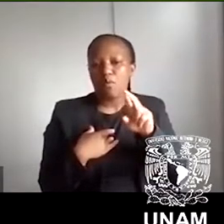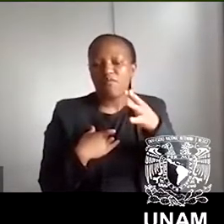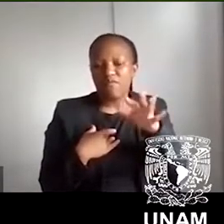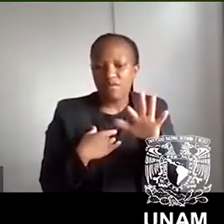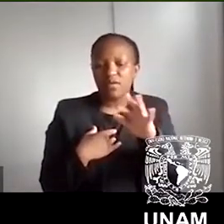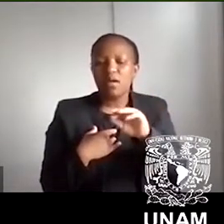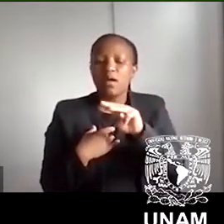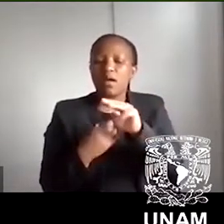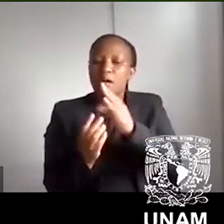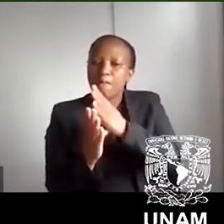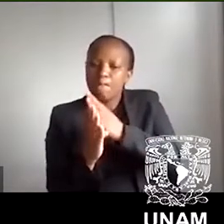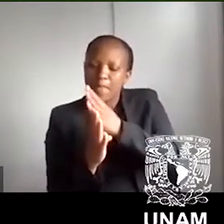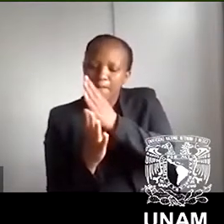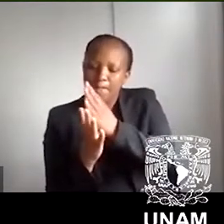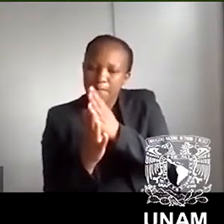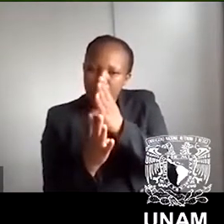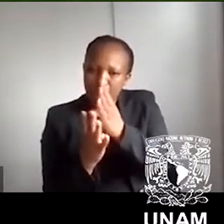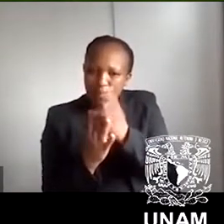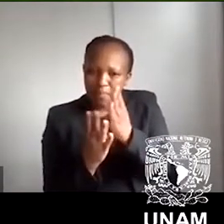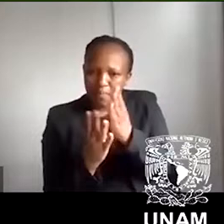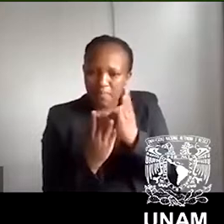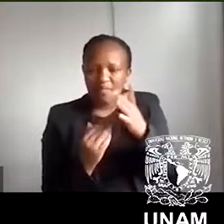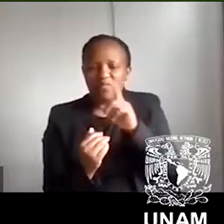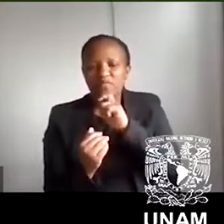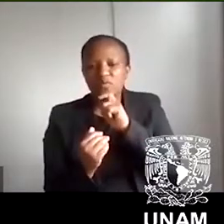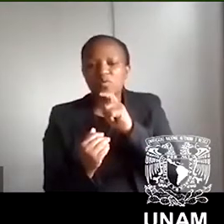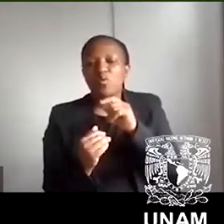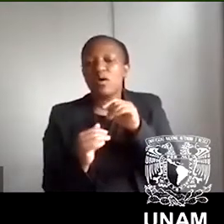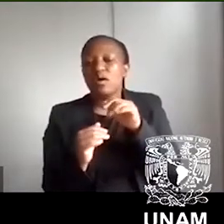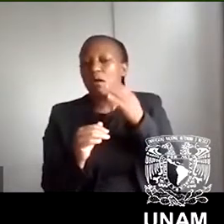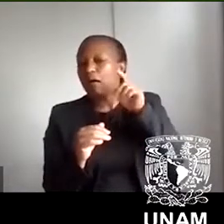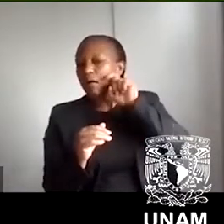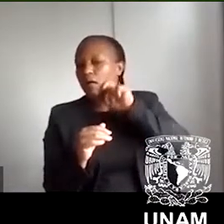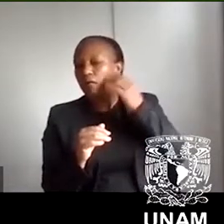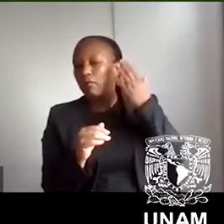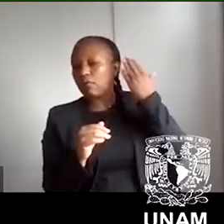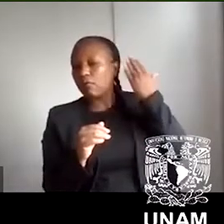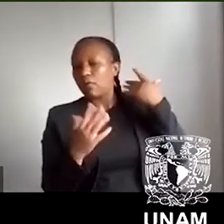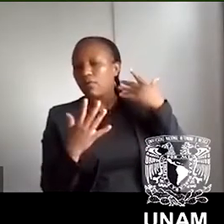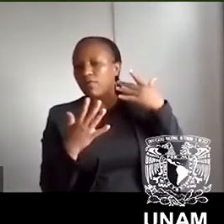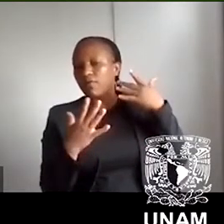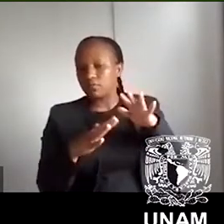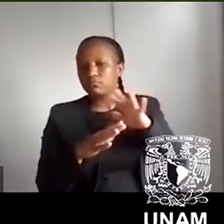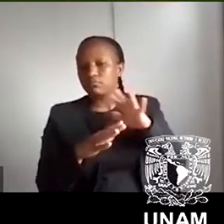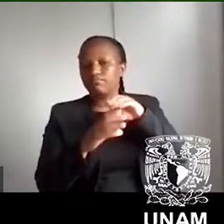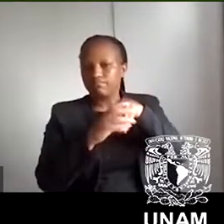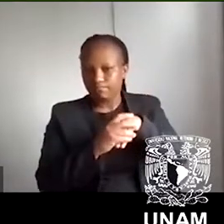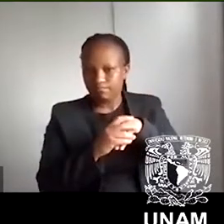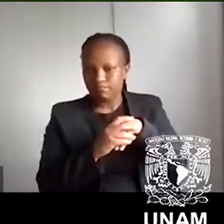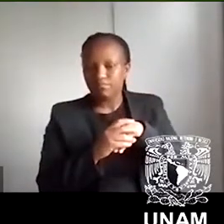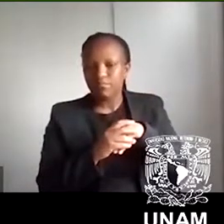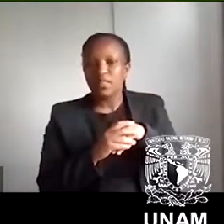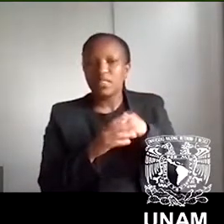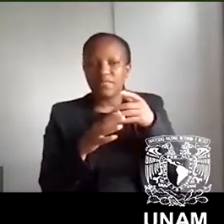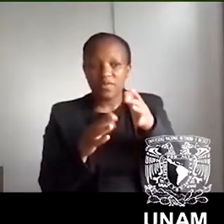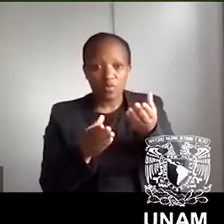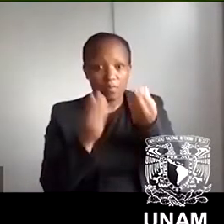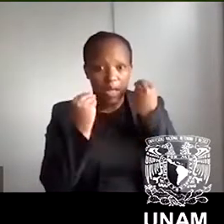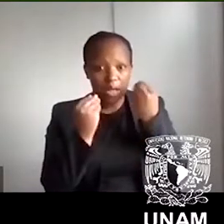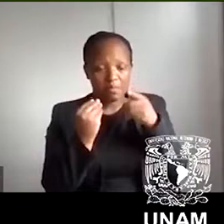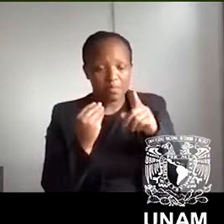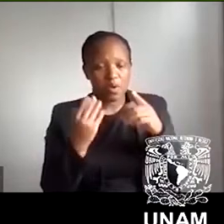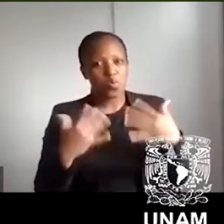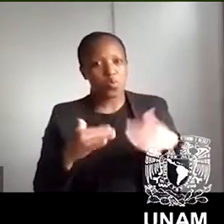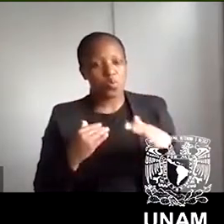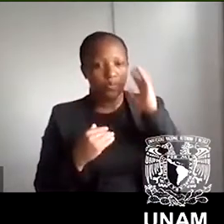historical fiction during the 80s and 90s was the first stage of a movement which found a renewed interest